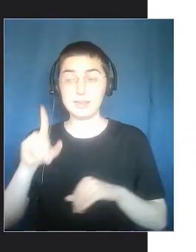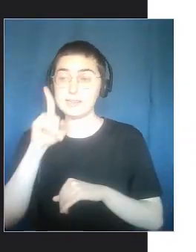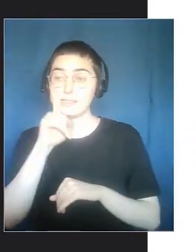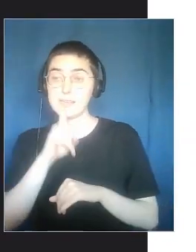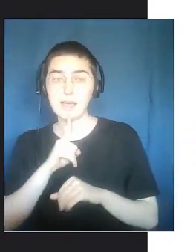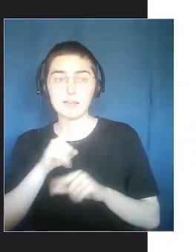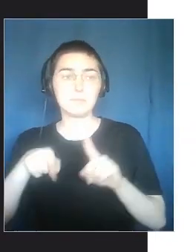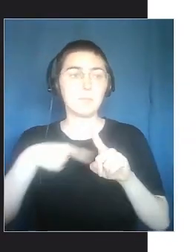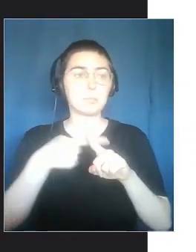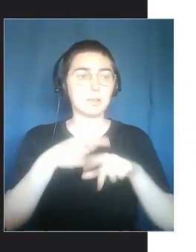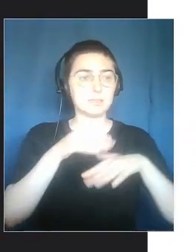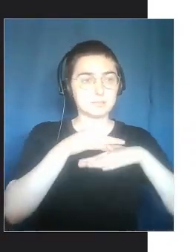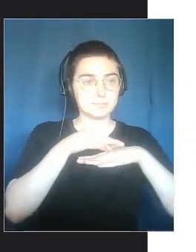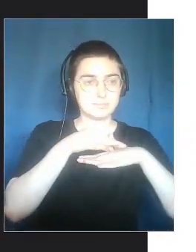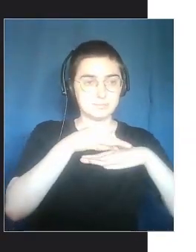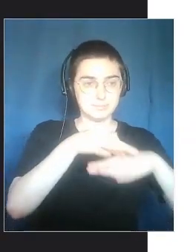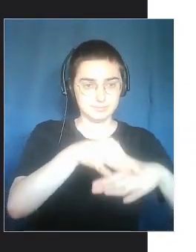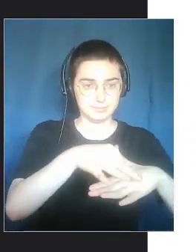Two different moments.